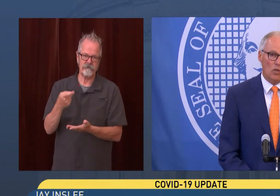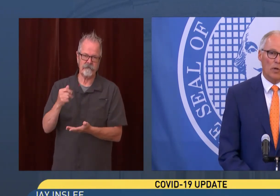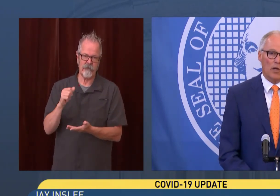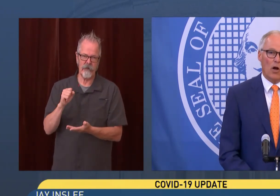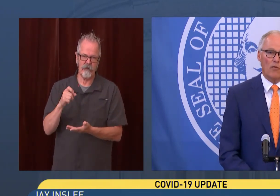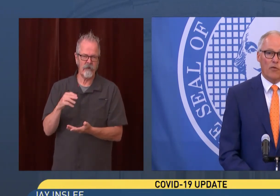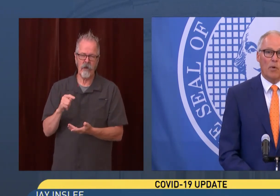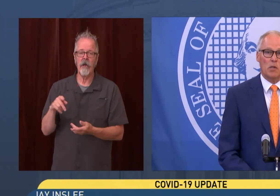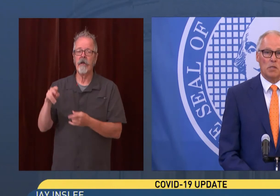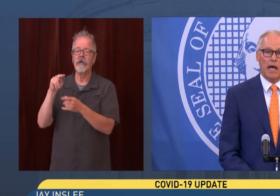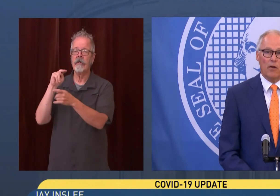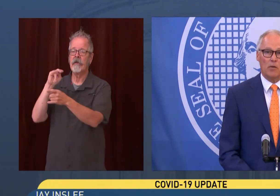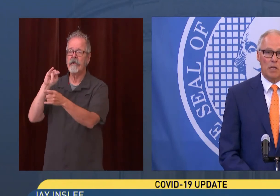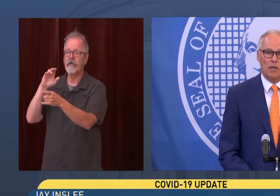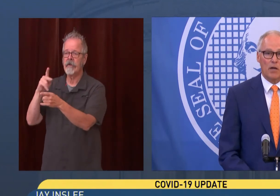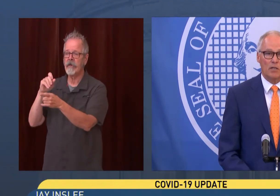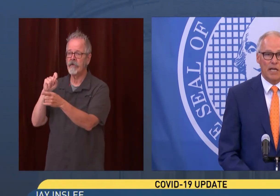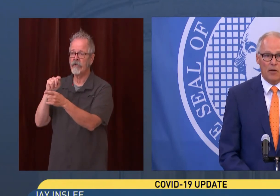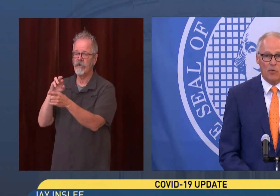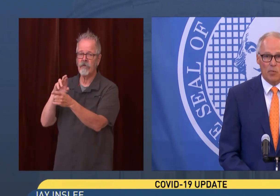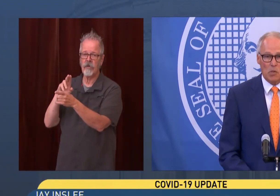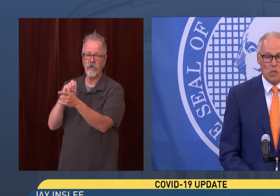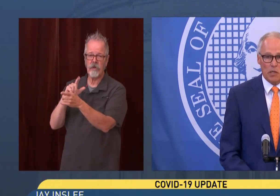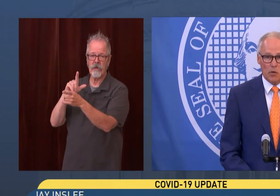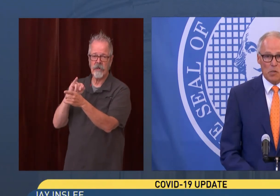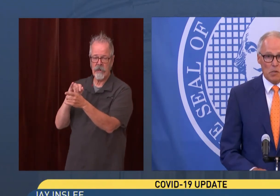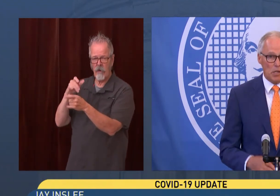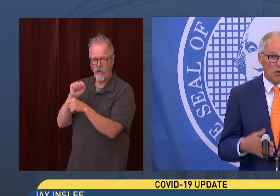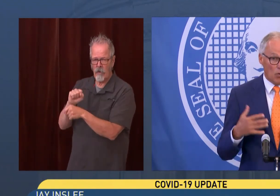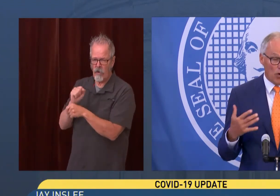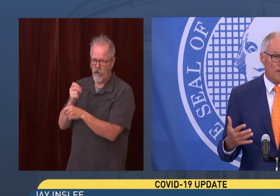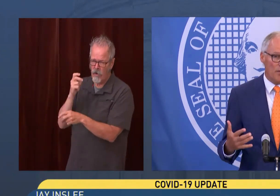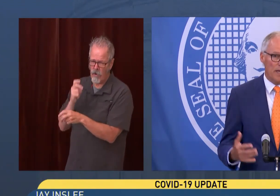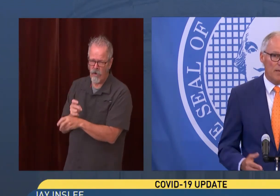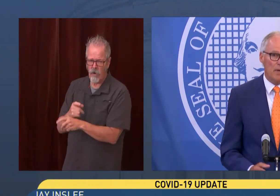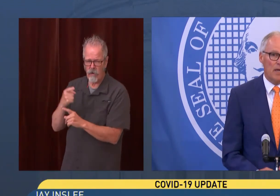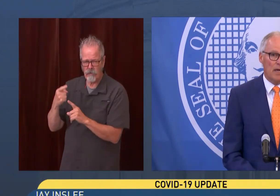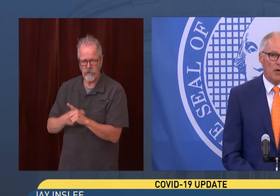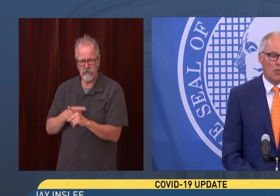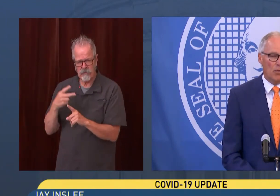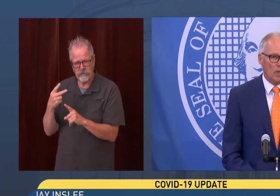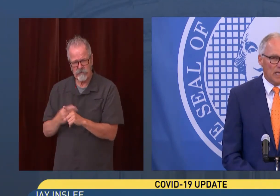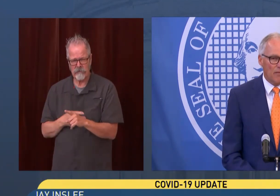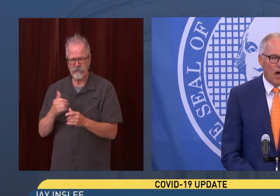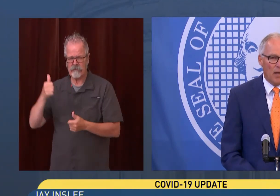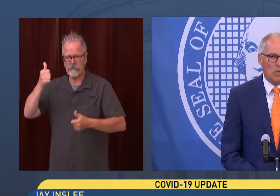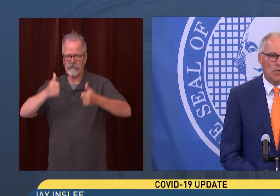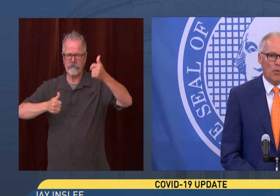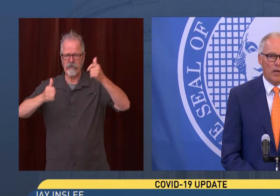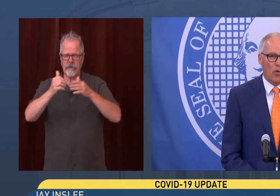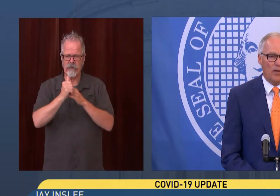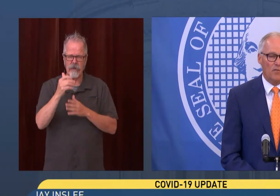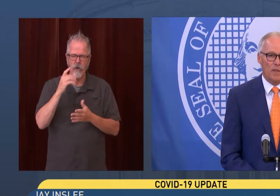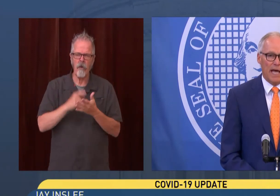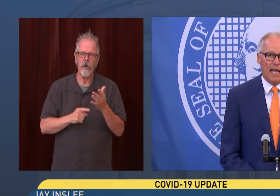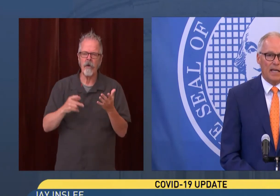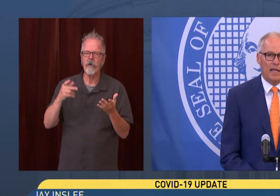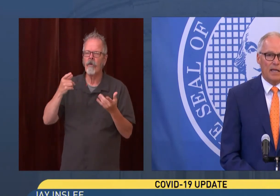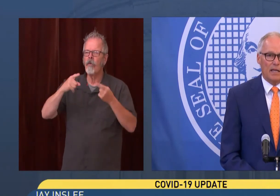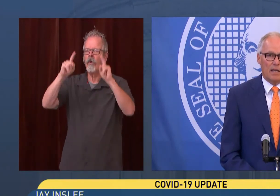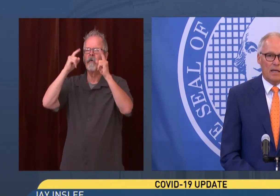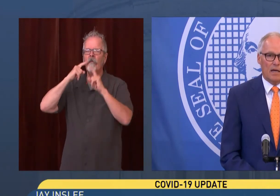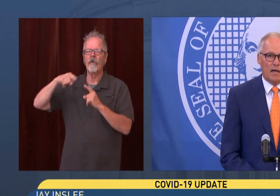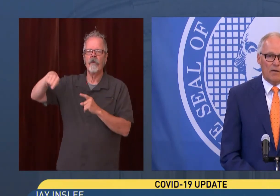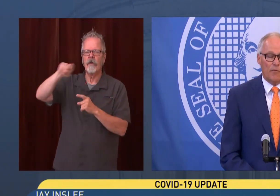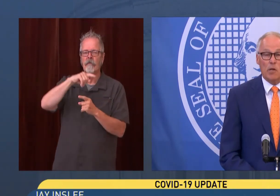worked really, really hard for months now to stay in contact with business leaders to see what works for them. We really have not seen a request for that.